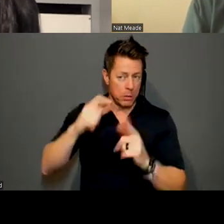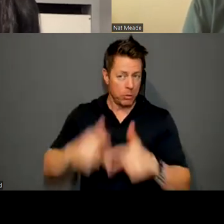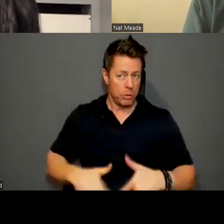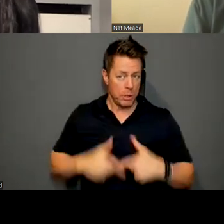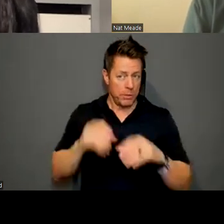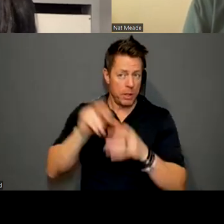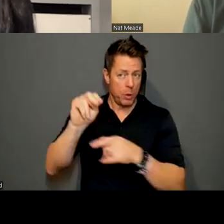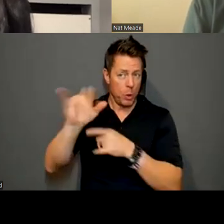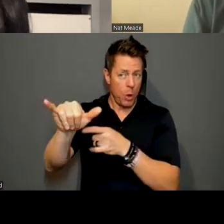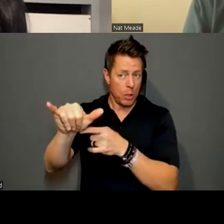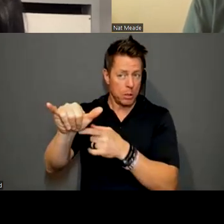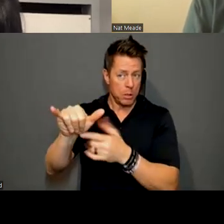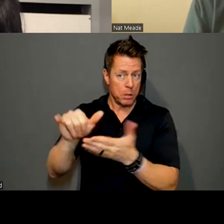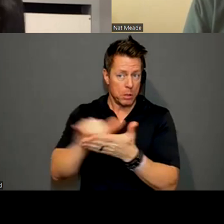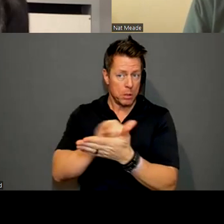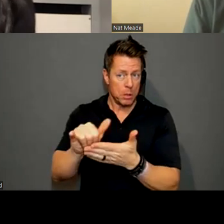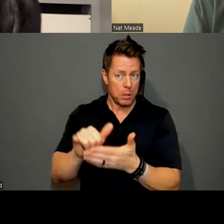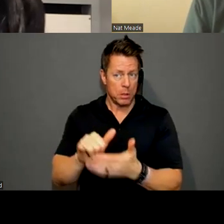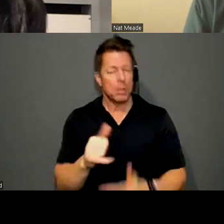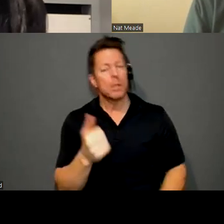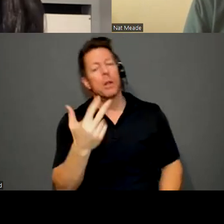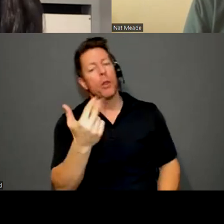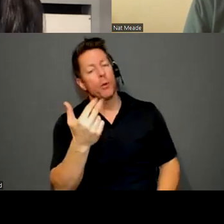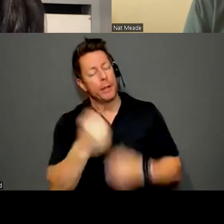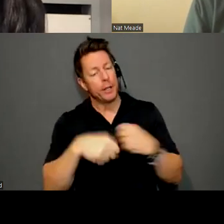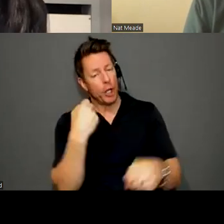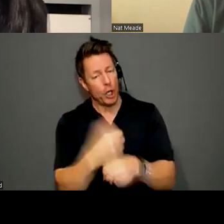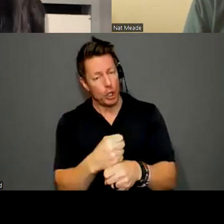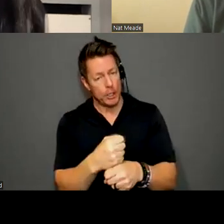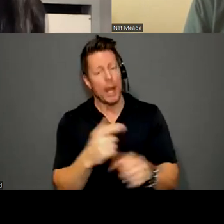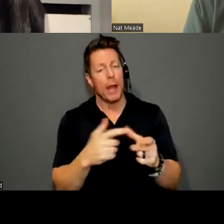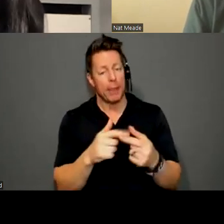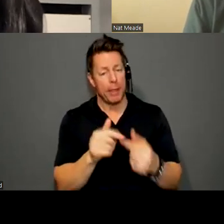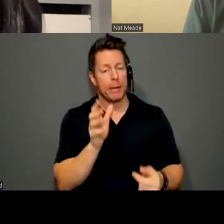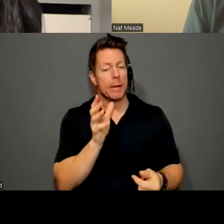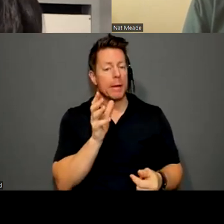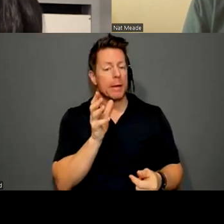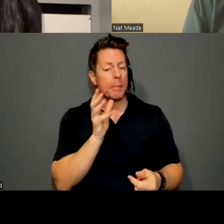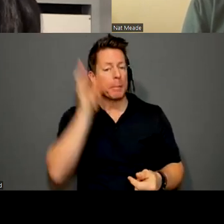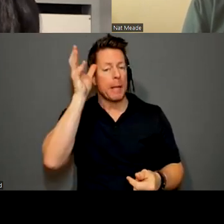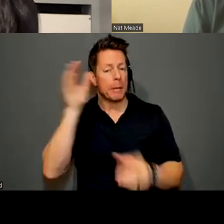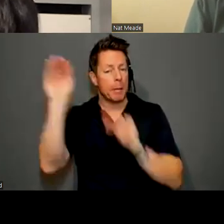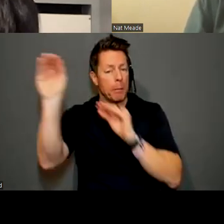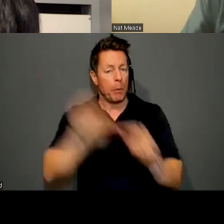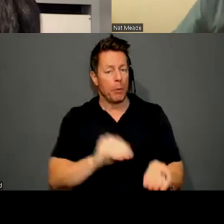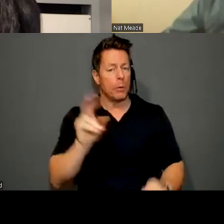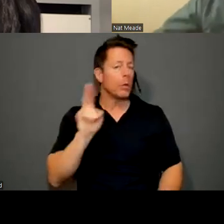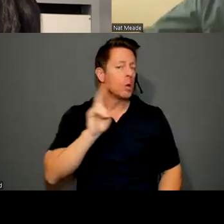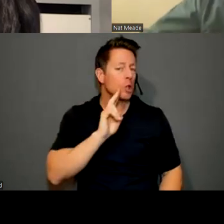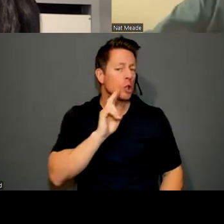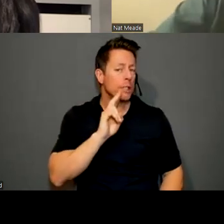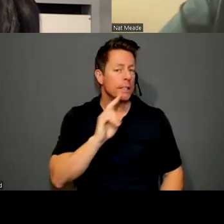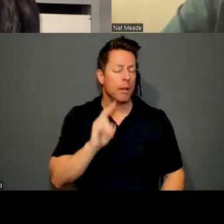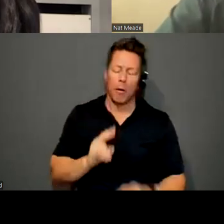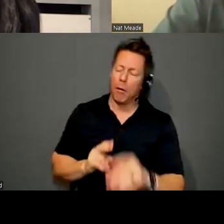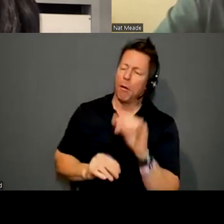while? Just 13 years. And then my parents moved us to Houston, Texas. Yeah. So you've lived